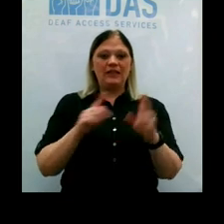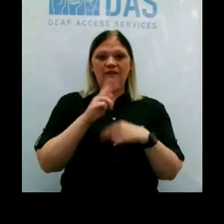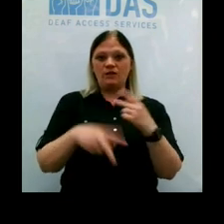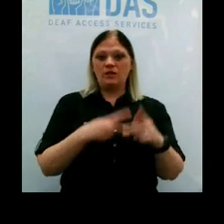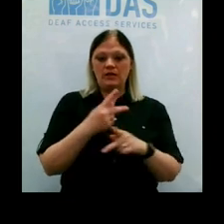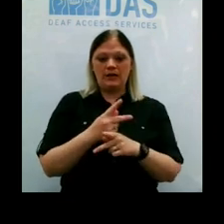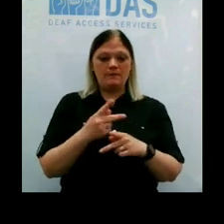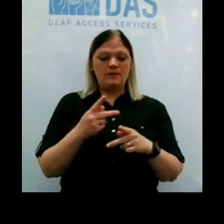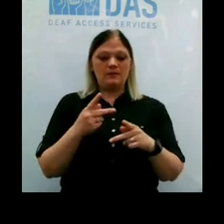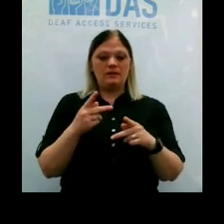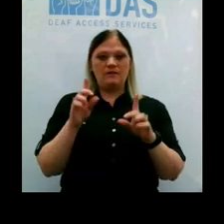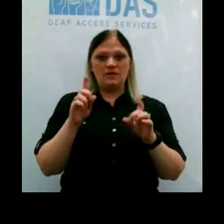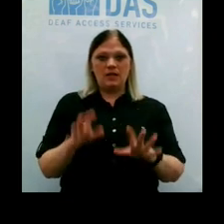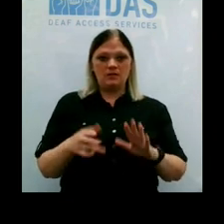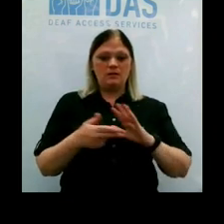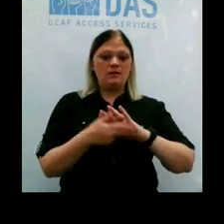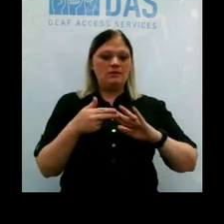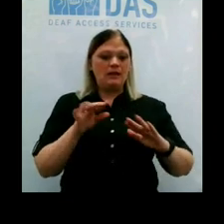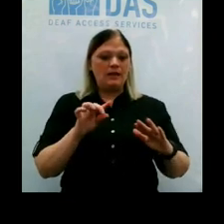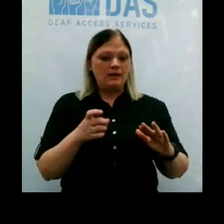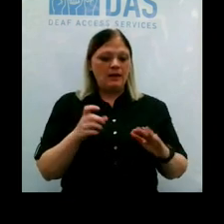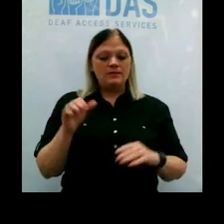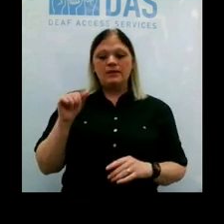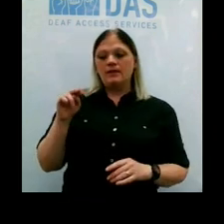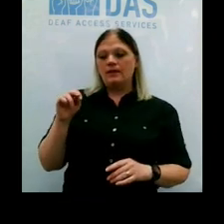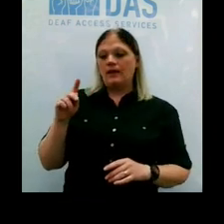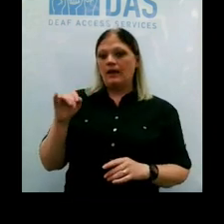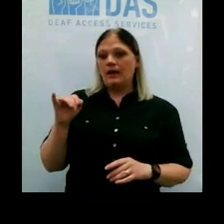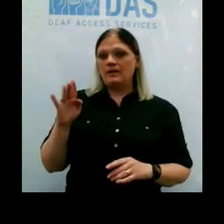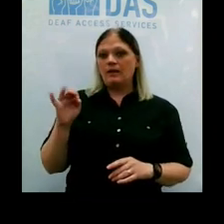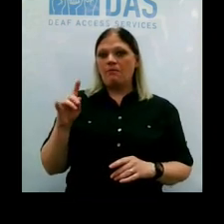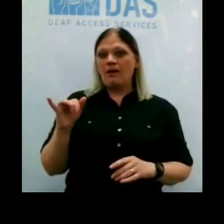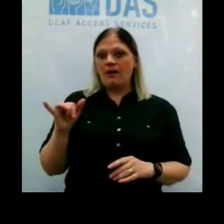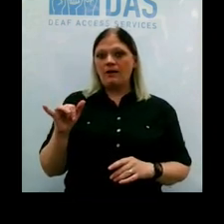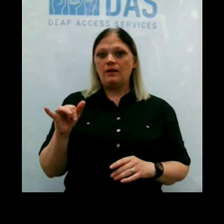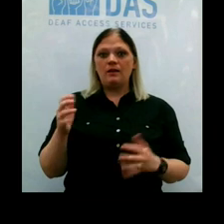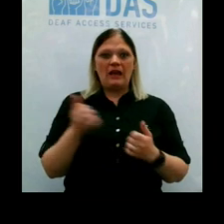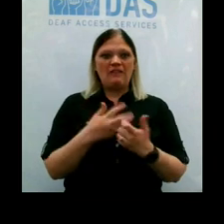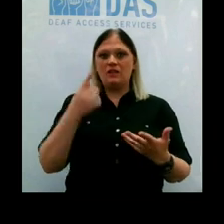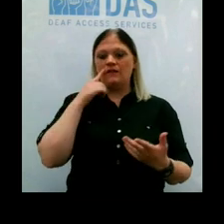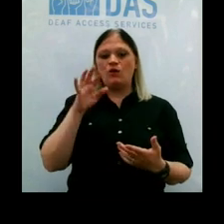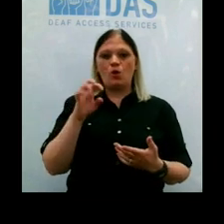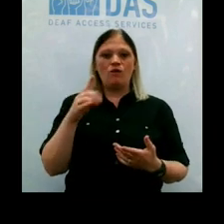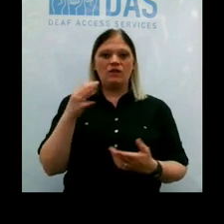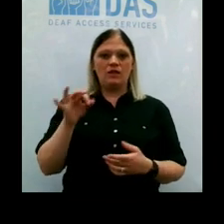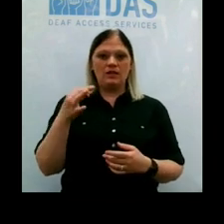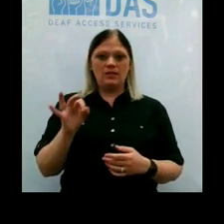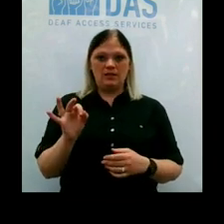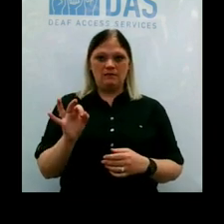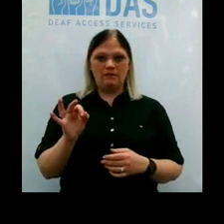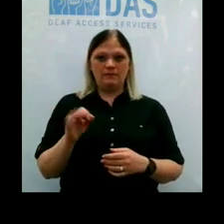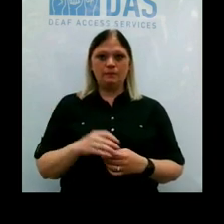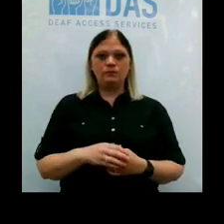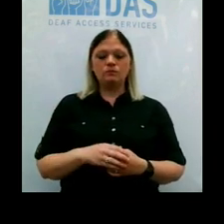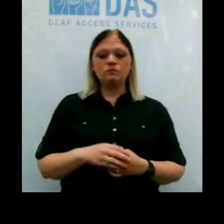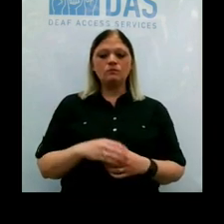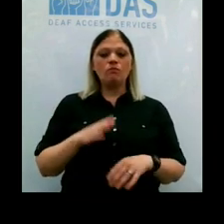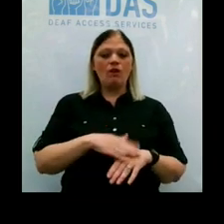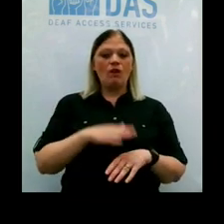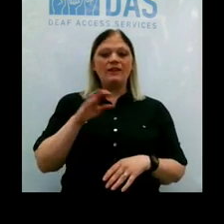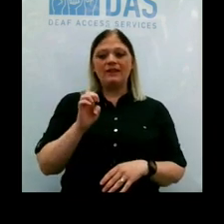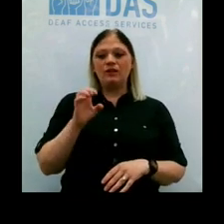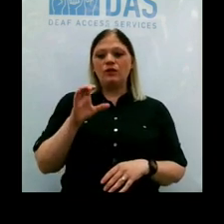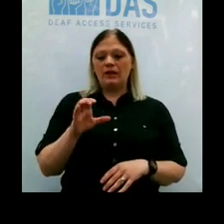tests, the molecular diagnostic tests and the antibody tests for COVID-19. So this is on one of our Erie County websites,